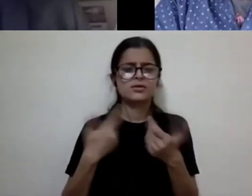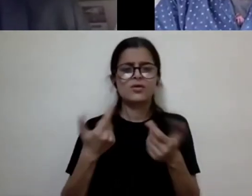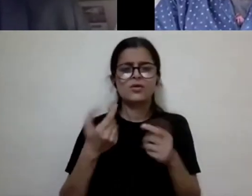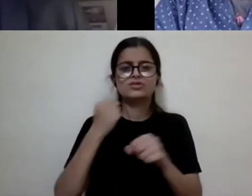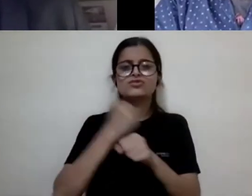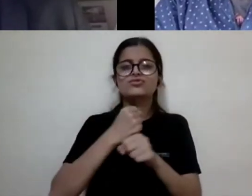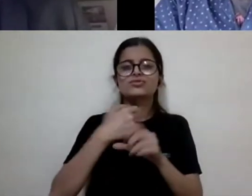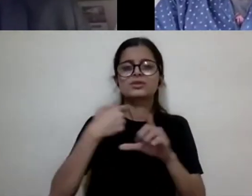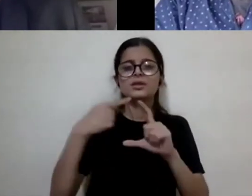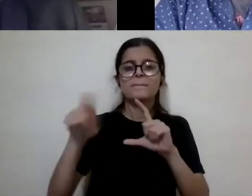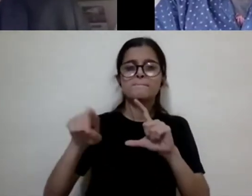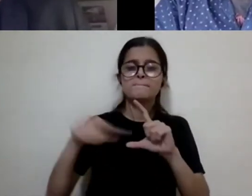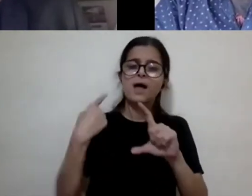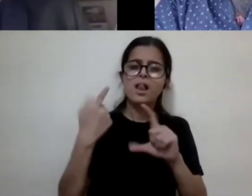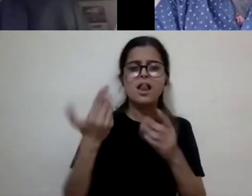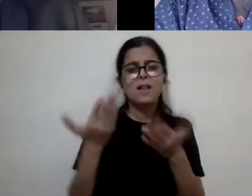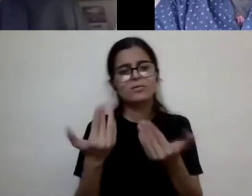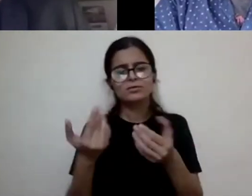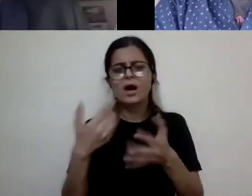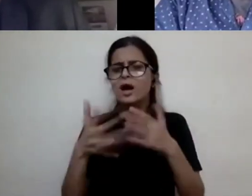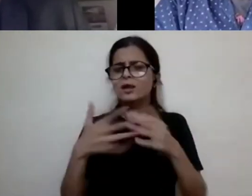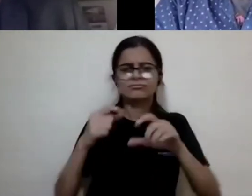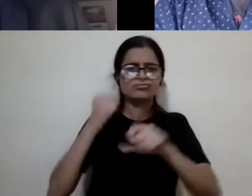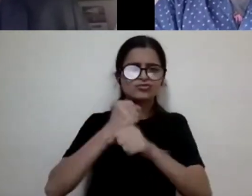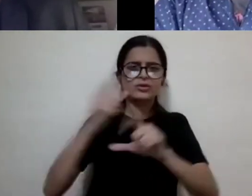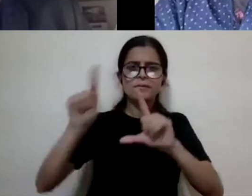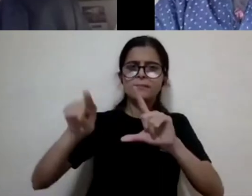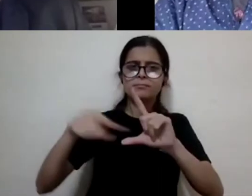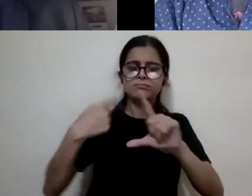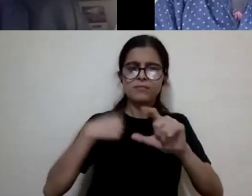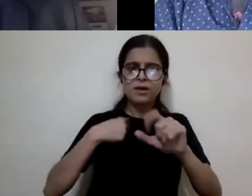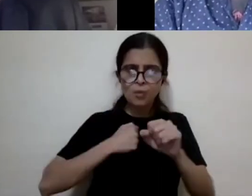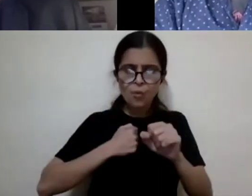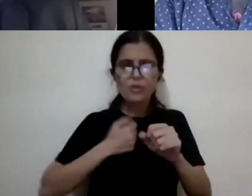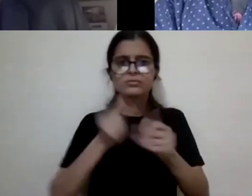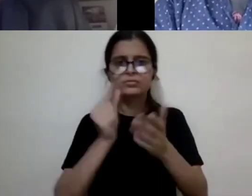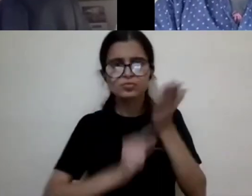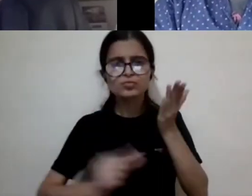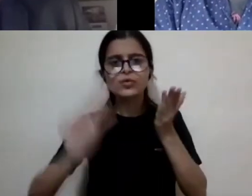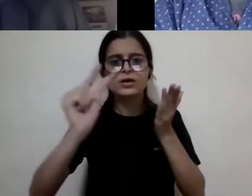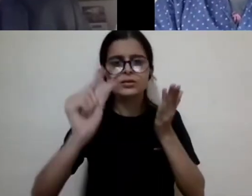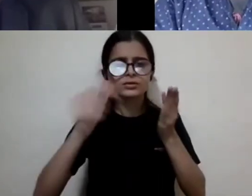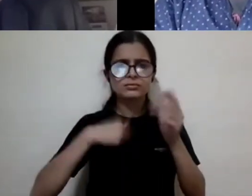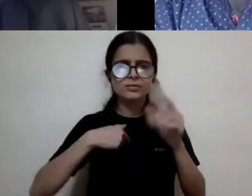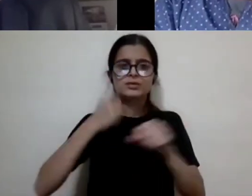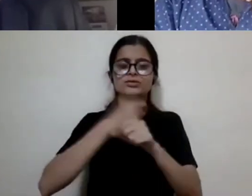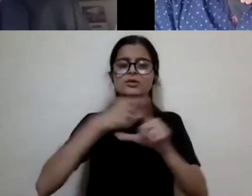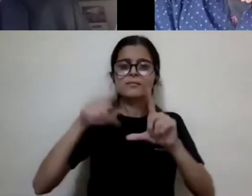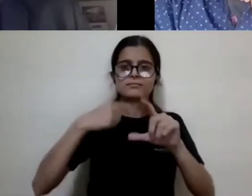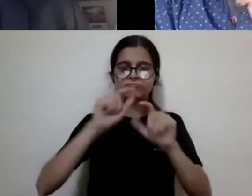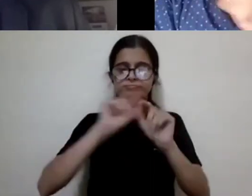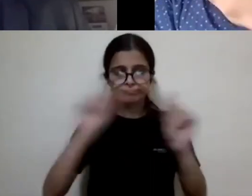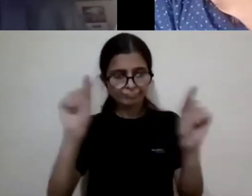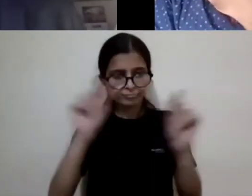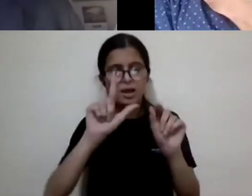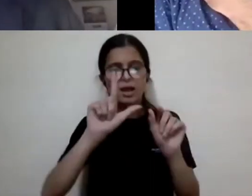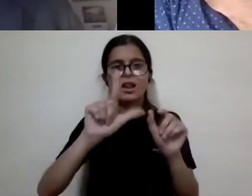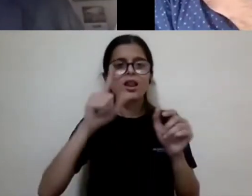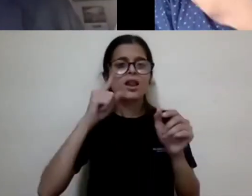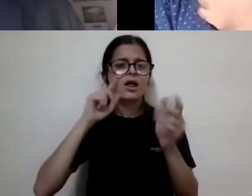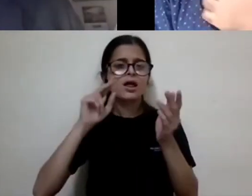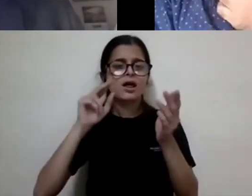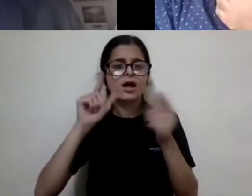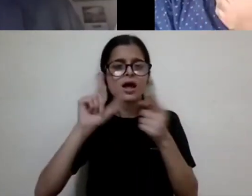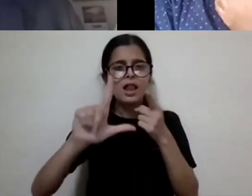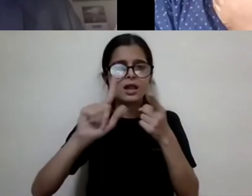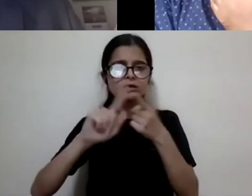So, um, just write to me at my, my, uh, my, my university email is Len Davis, L E N. I'll just put it in the,